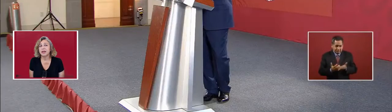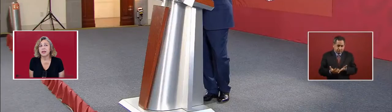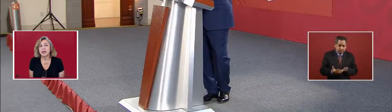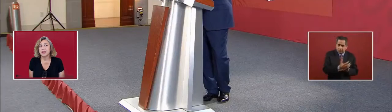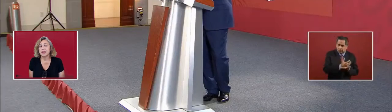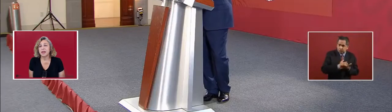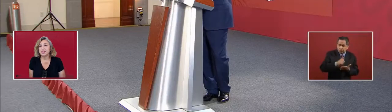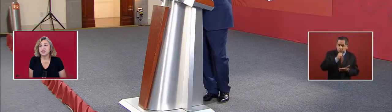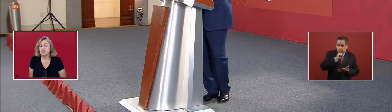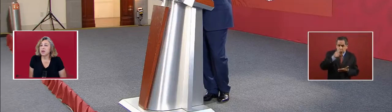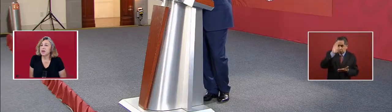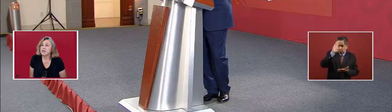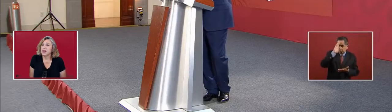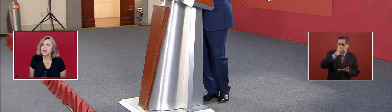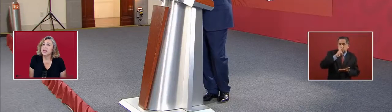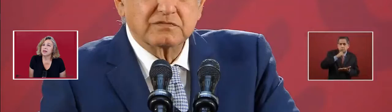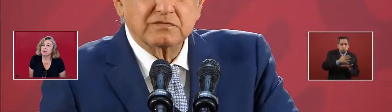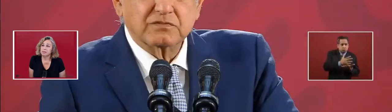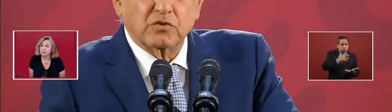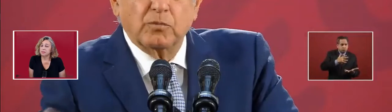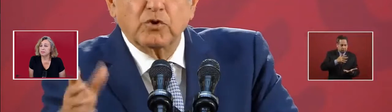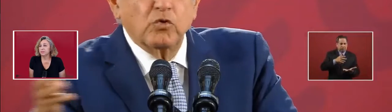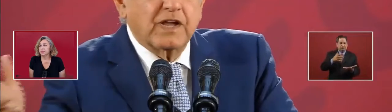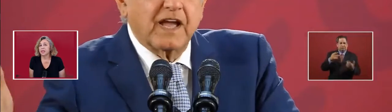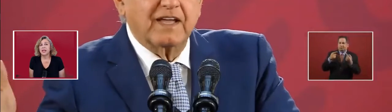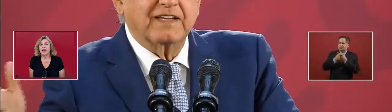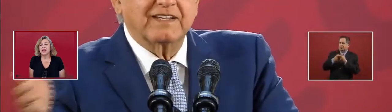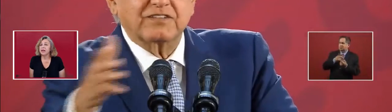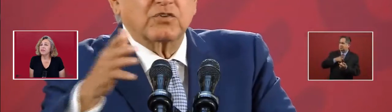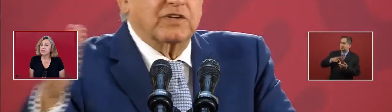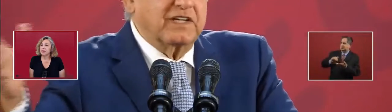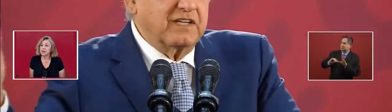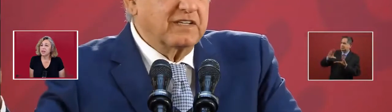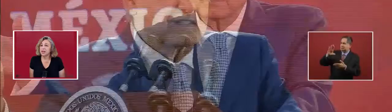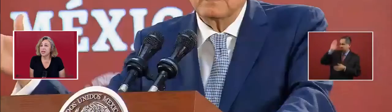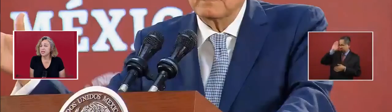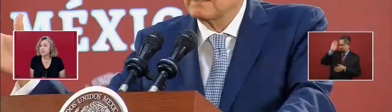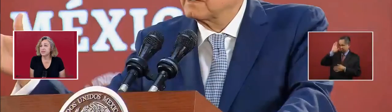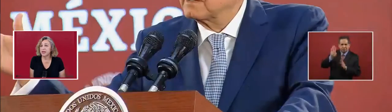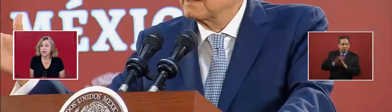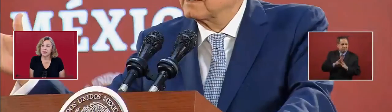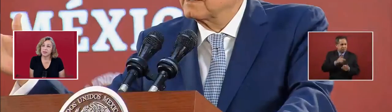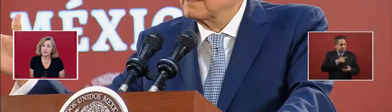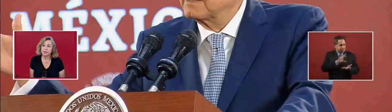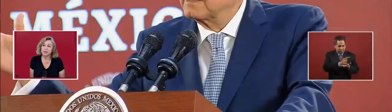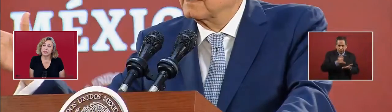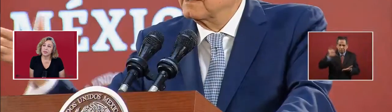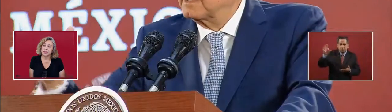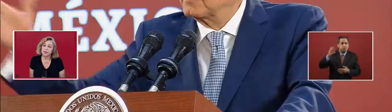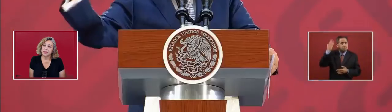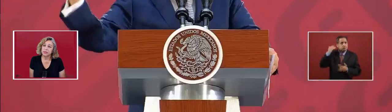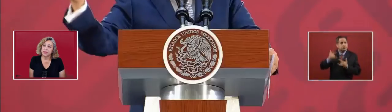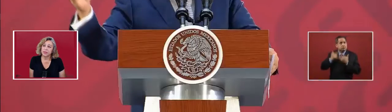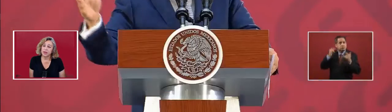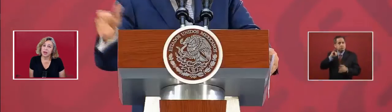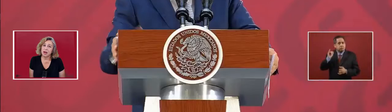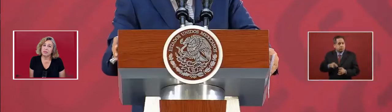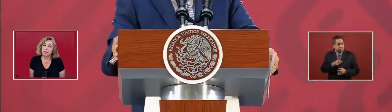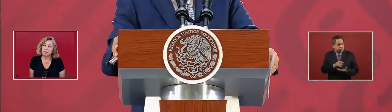extraordinary income, like never in the history of